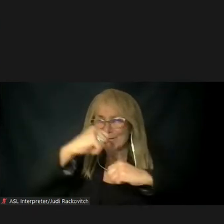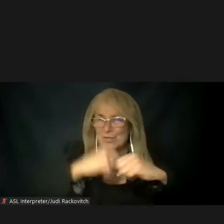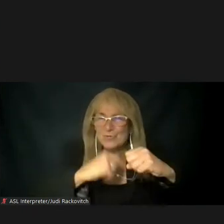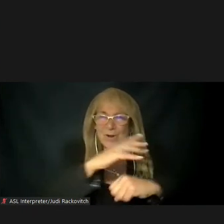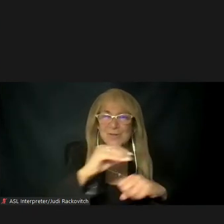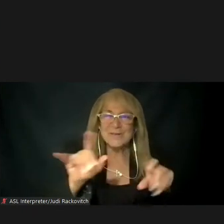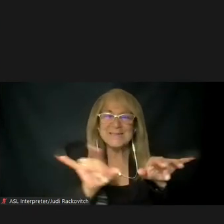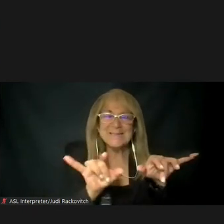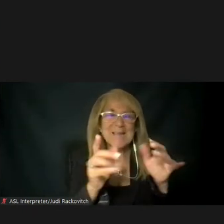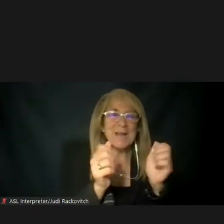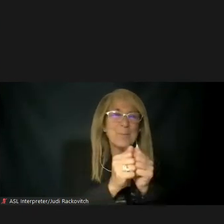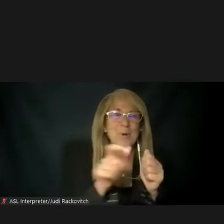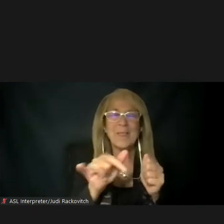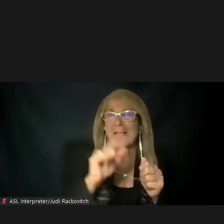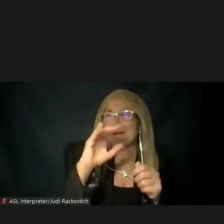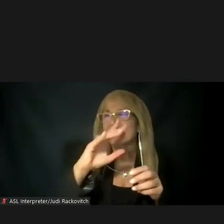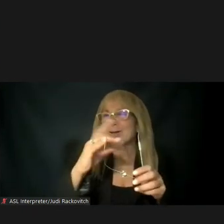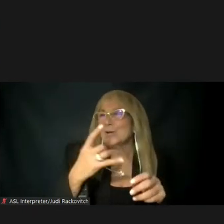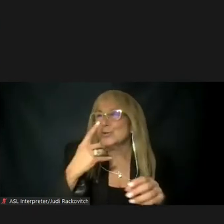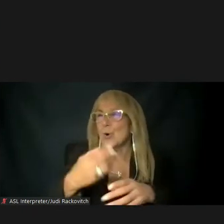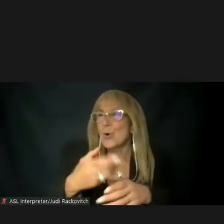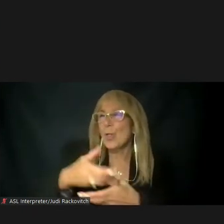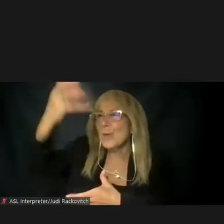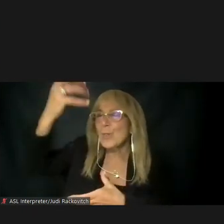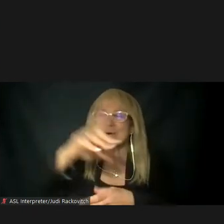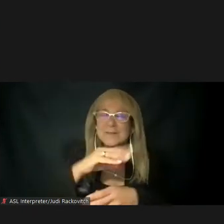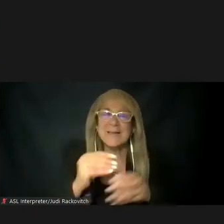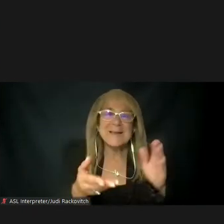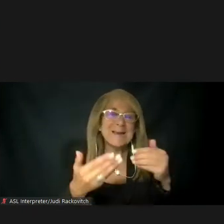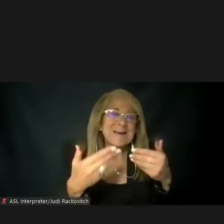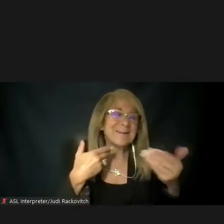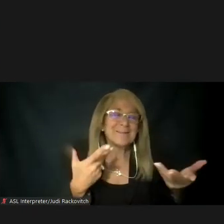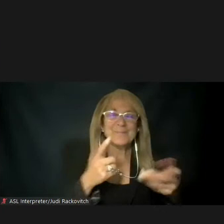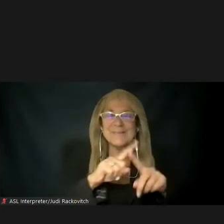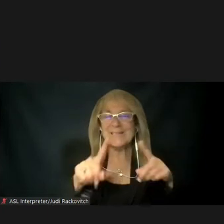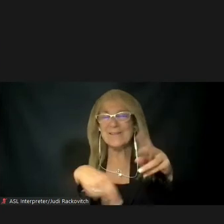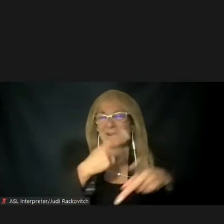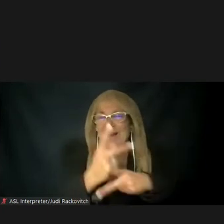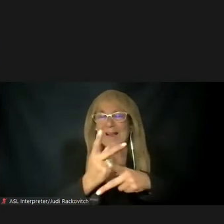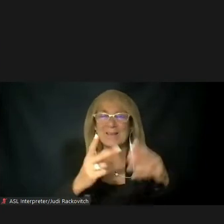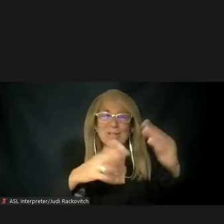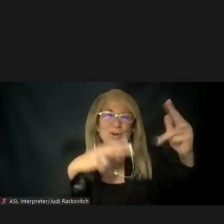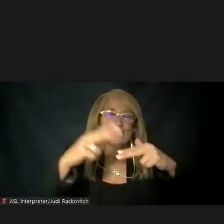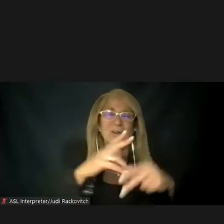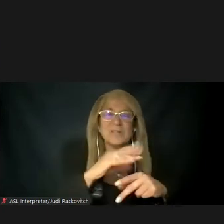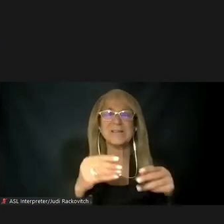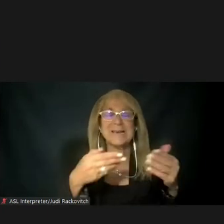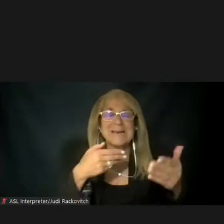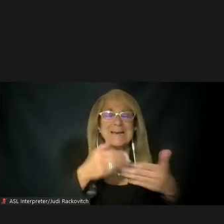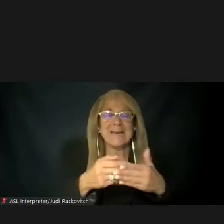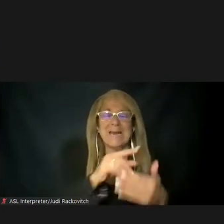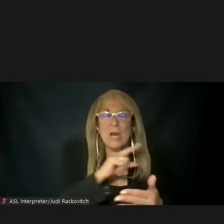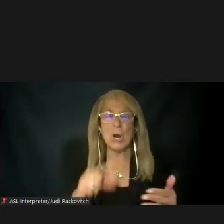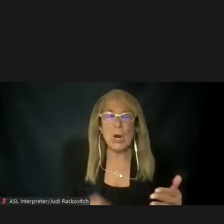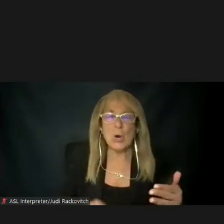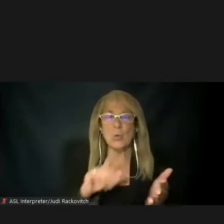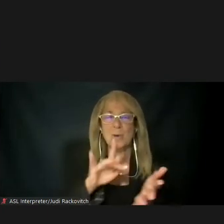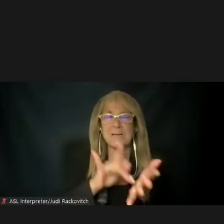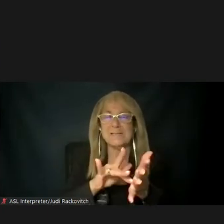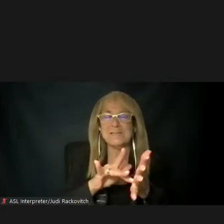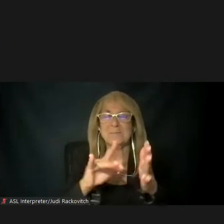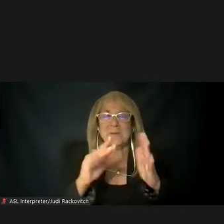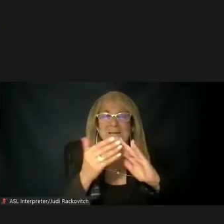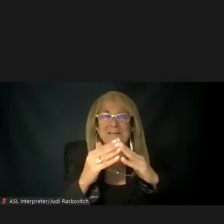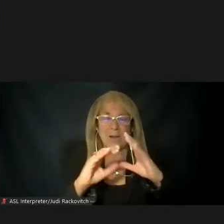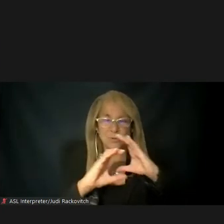control infrastructure. Near the Queens Midtown Tunnel and Hugh Carey Tunnel, there will be some traffic diversions on the highway system that could result in more than a